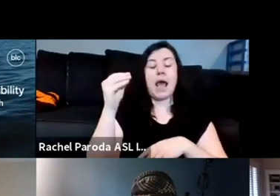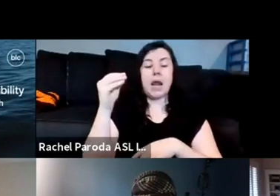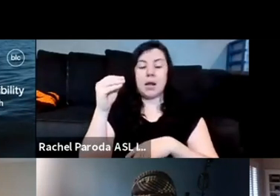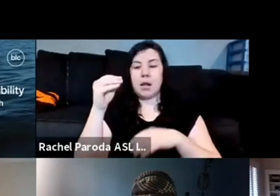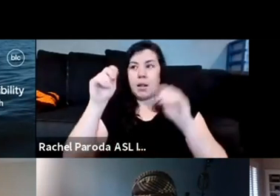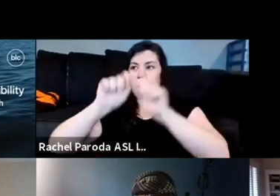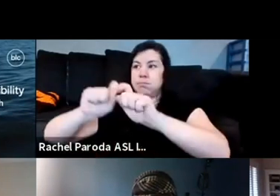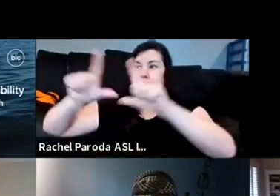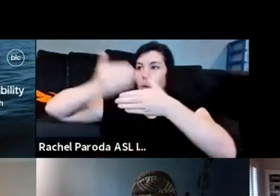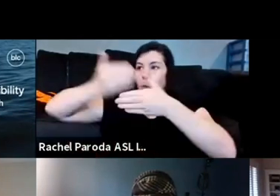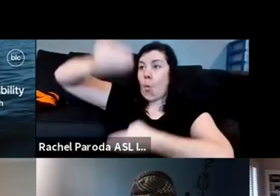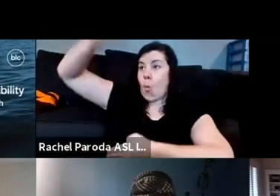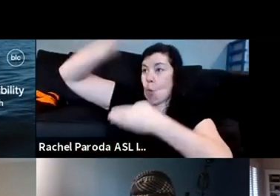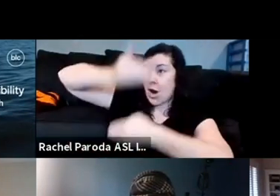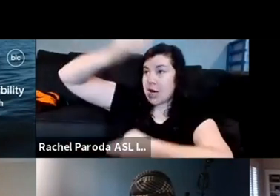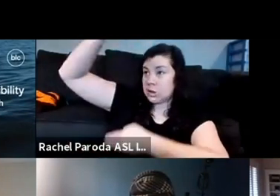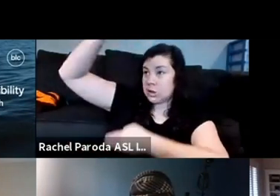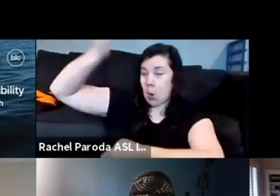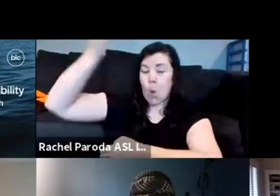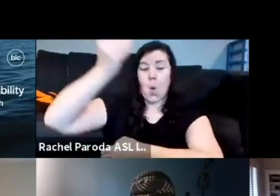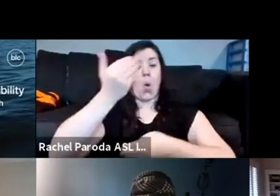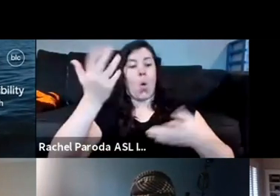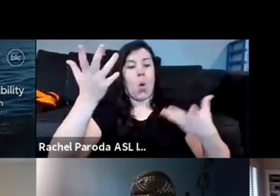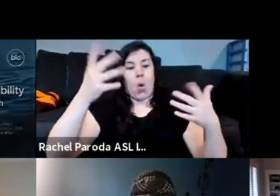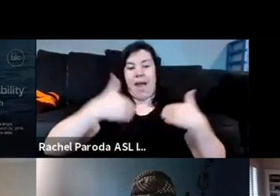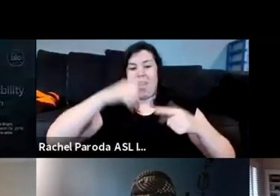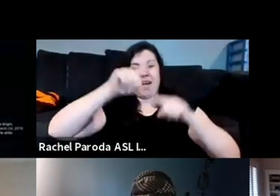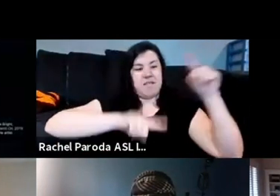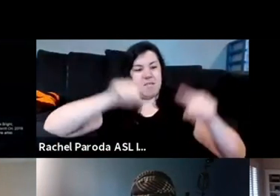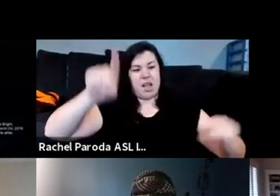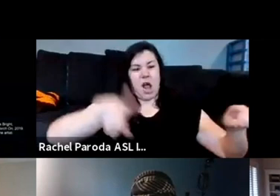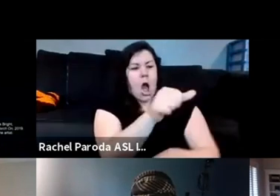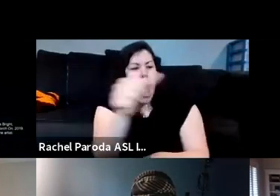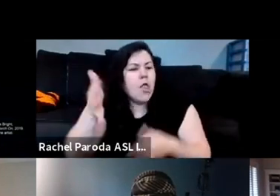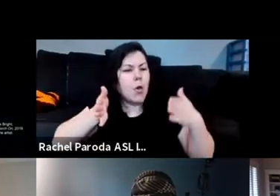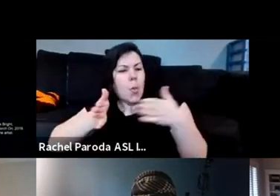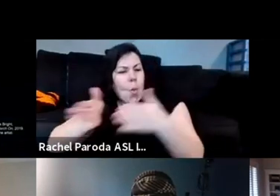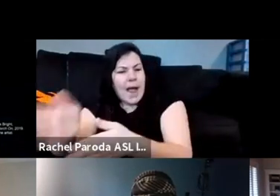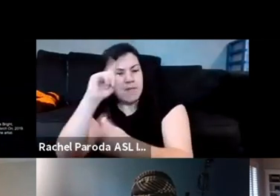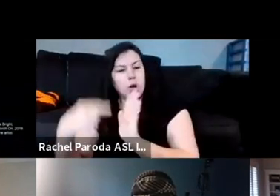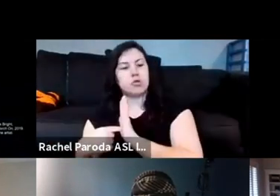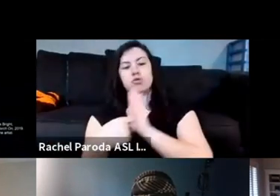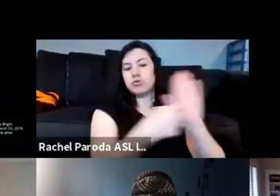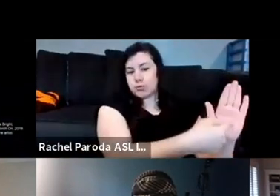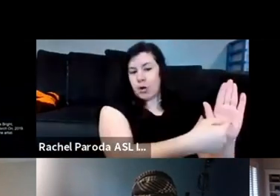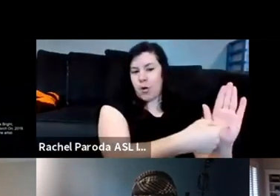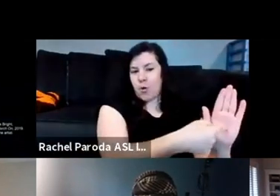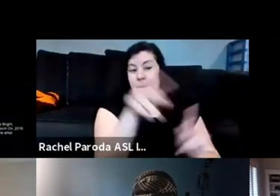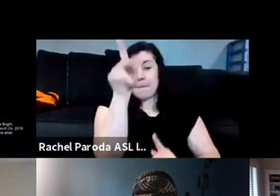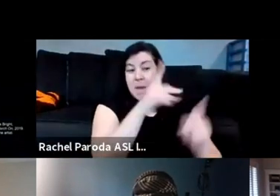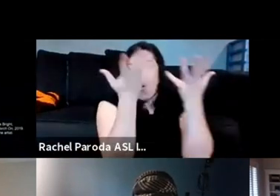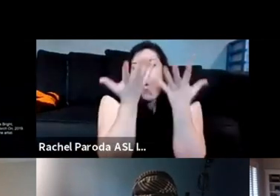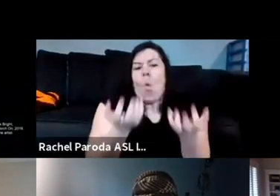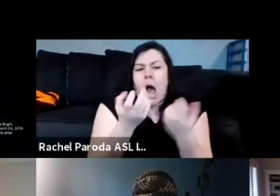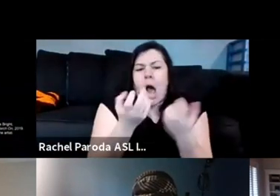by lewis comfort tiffany um and you know going back to sheila's earlier point you know it was not what they necessarily wanted to see because it